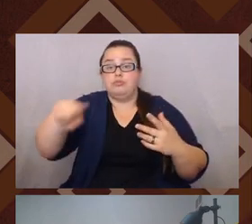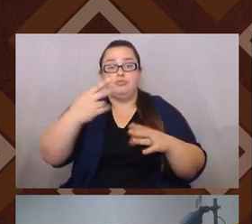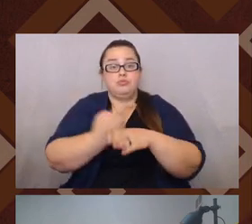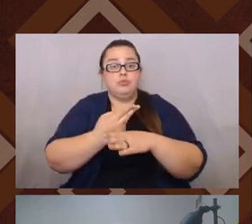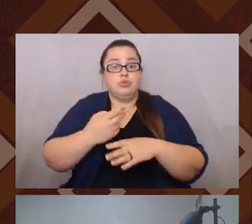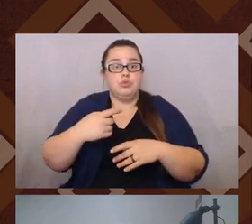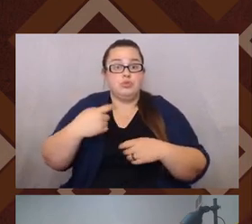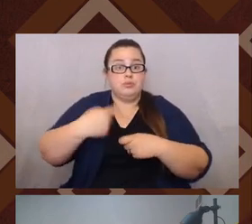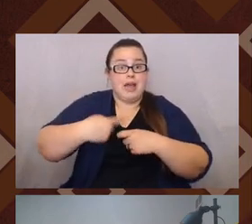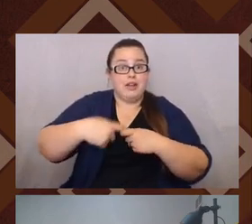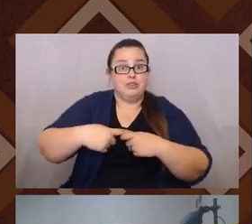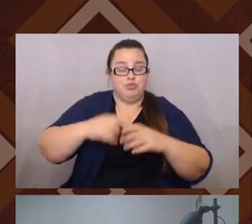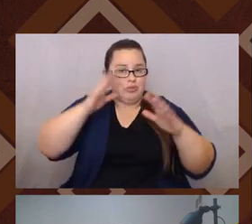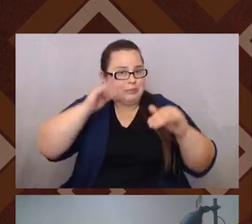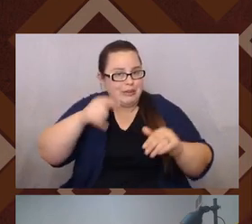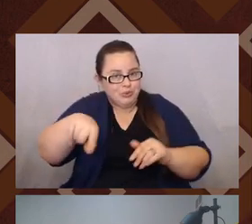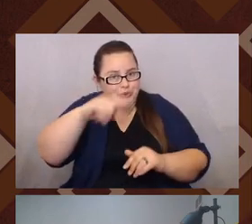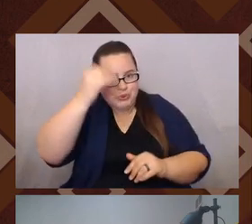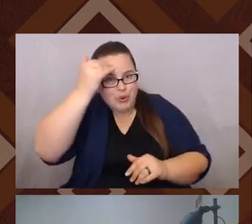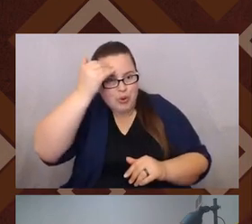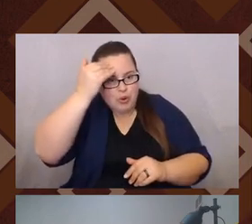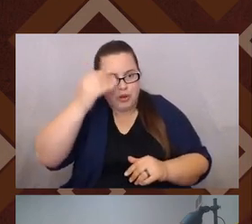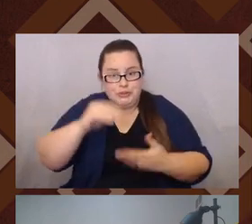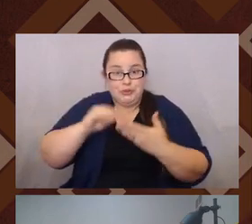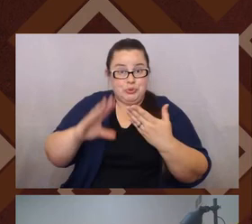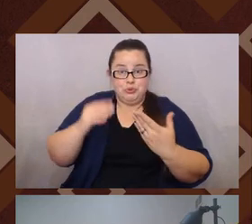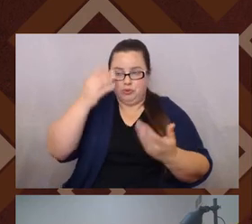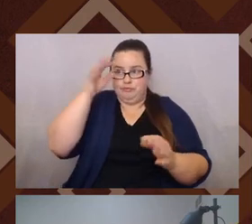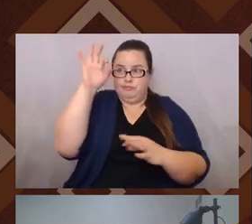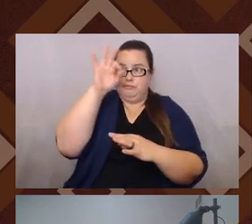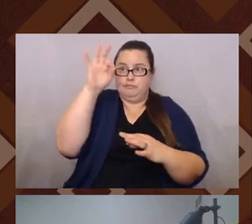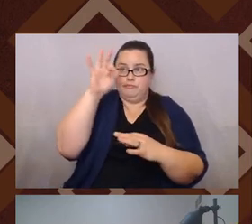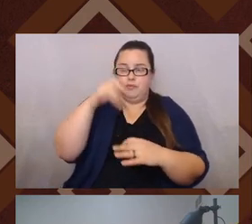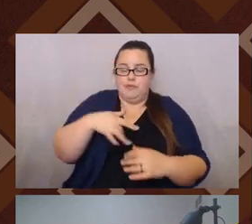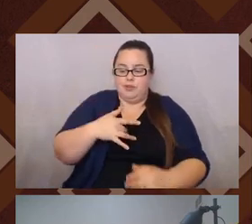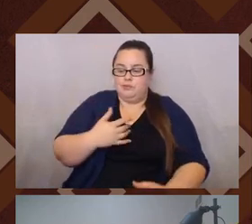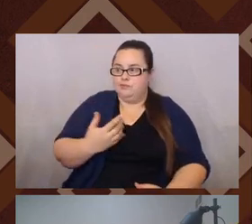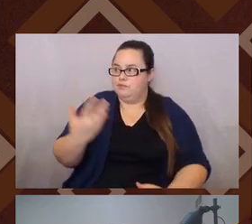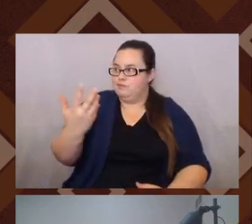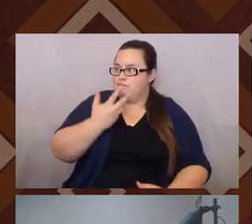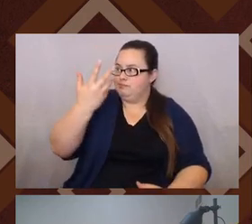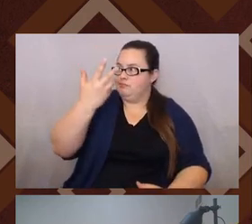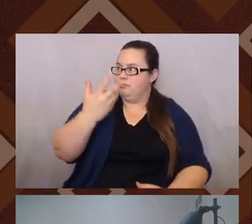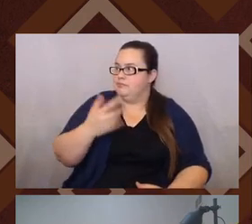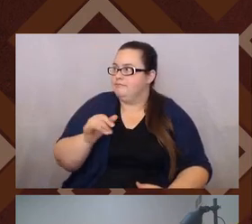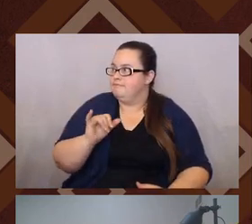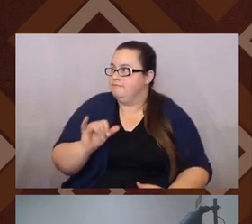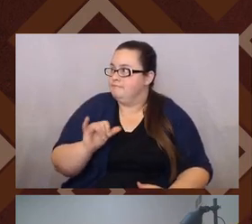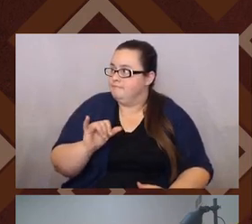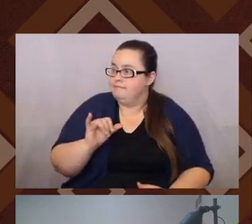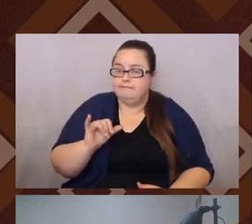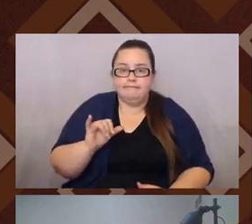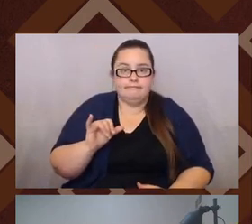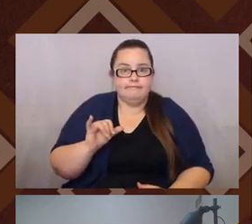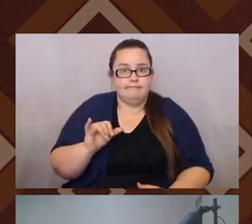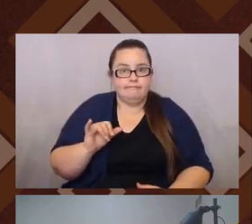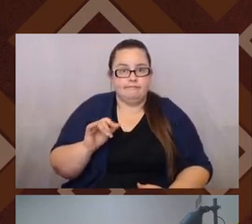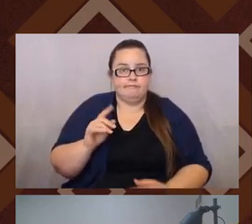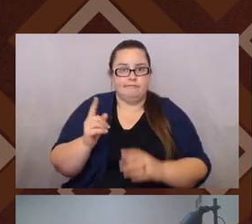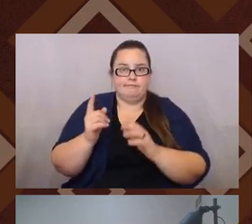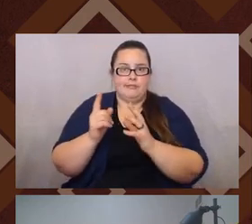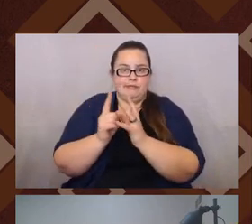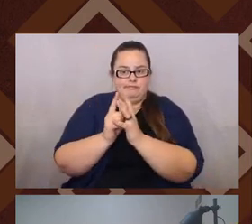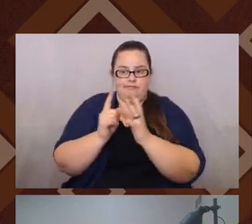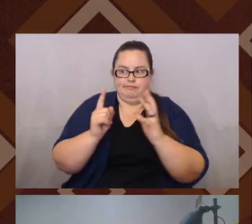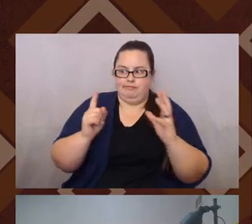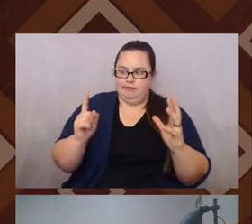And those students who didn't felt left out. Right. And like, and, and there was a way in which I guess I, I, um, as you